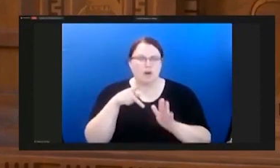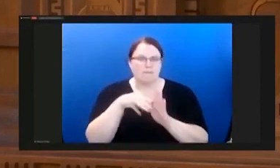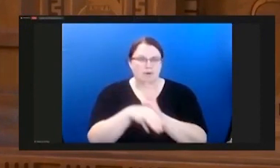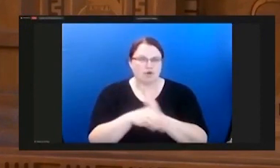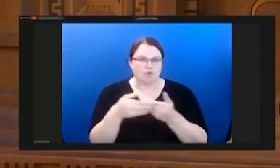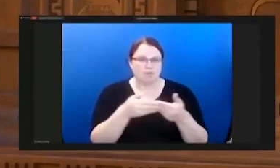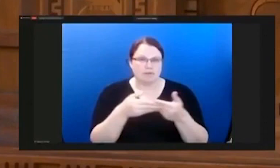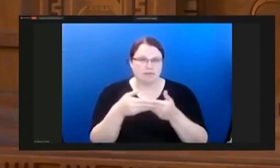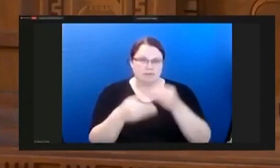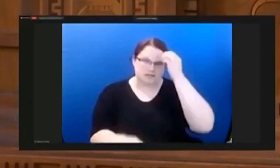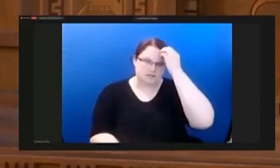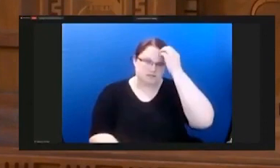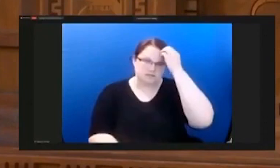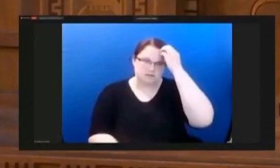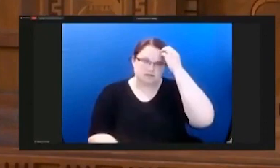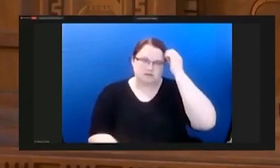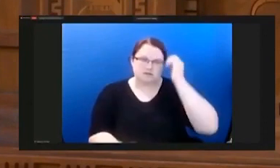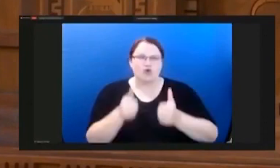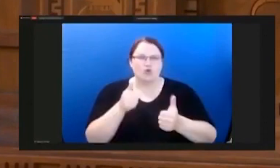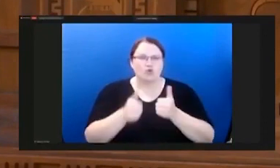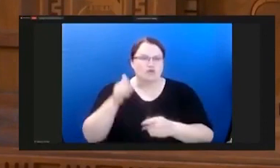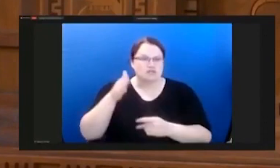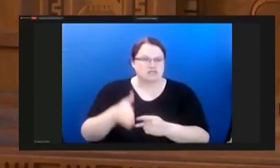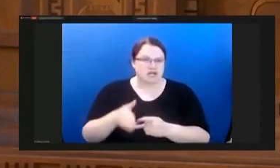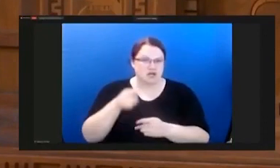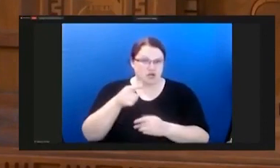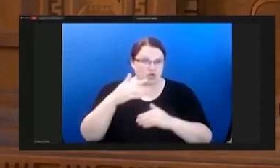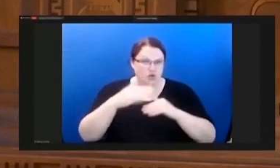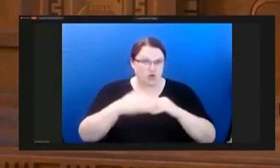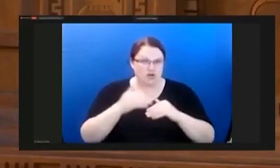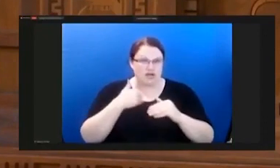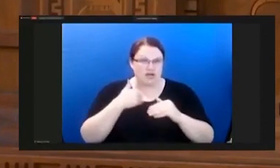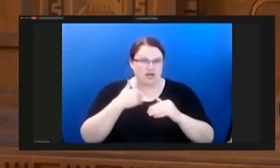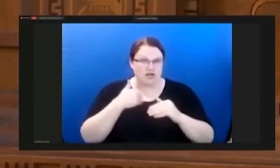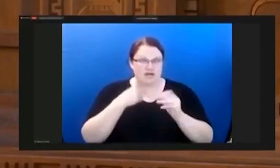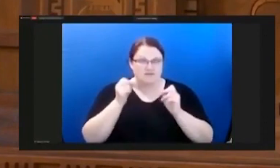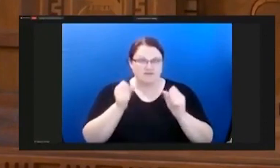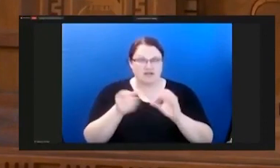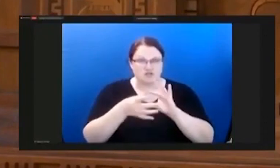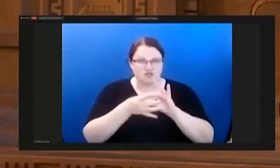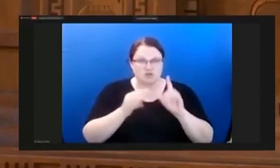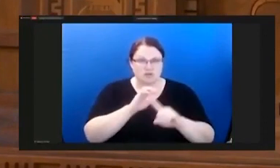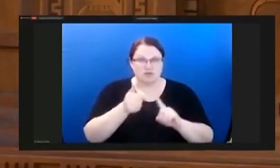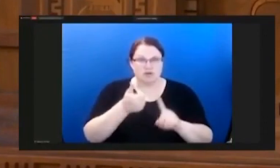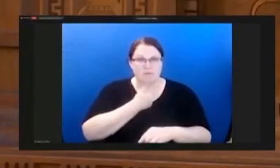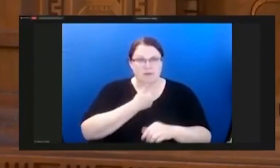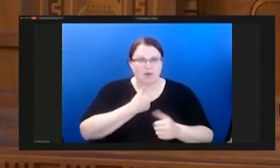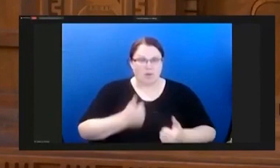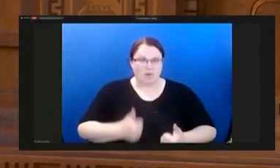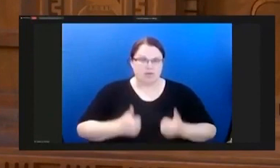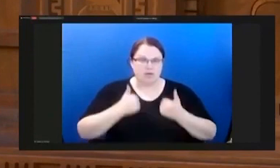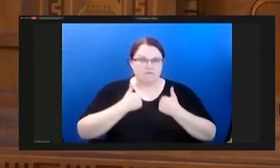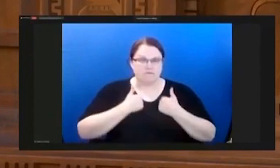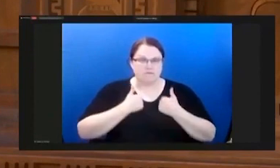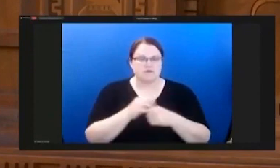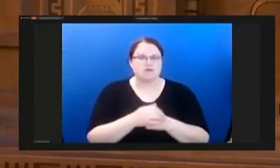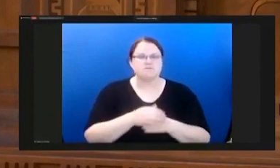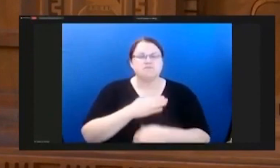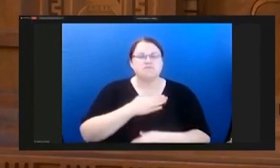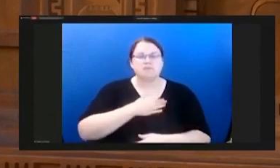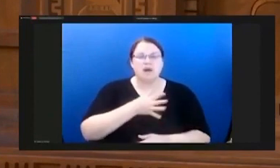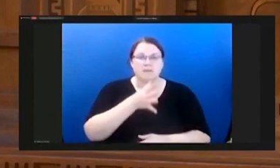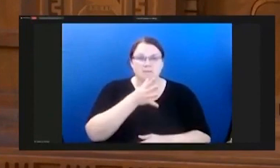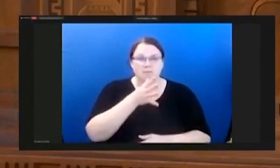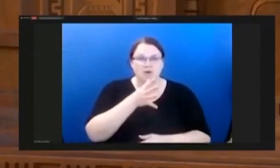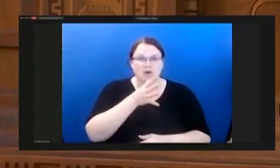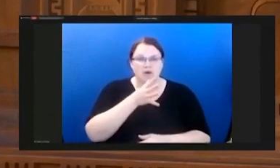Which side will you be on? I have a quick story about my own life. My mom gave